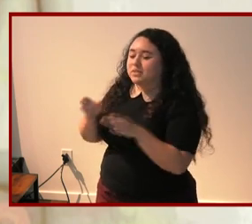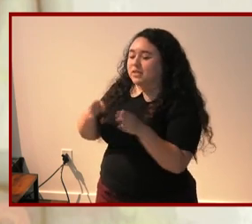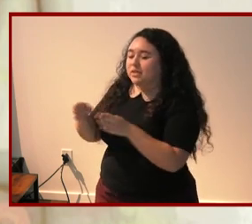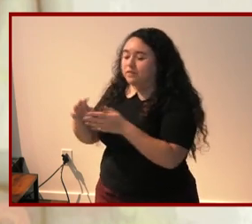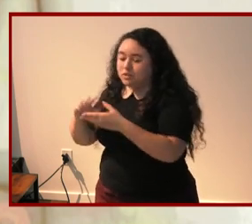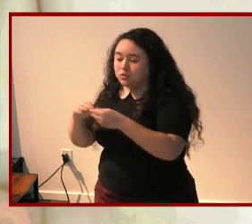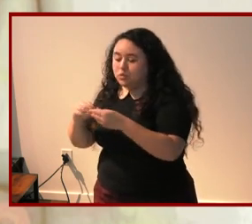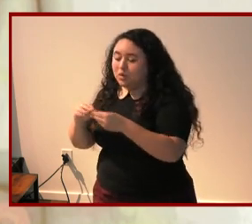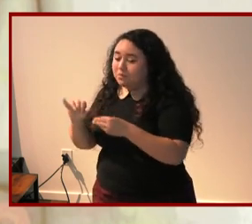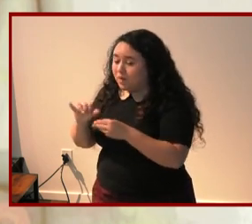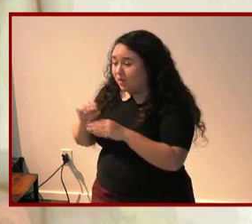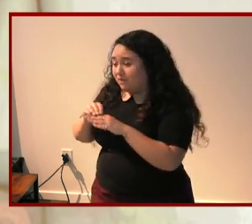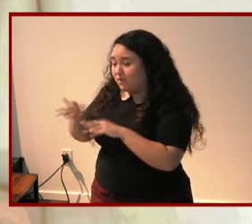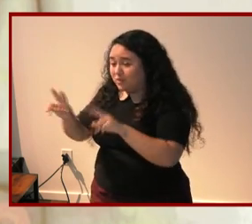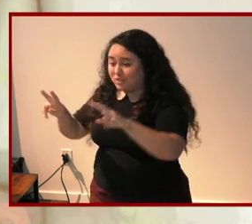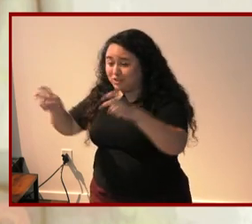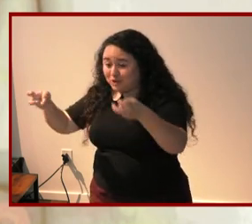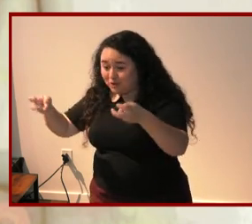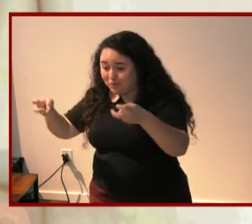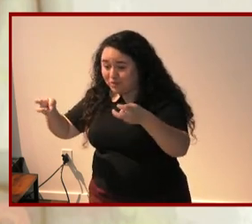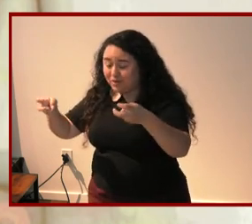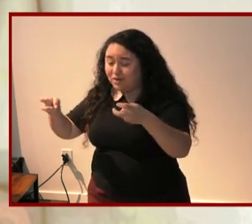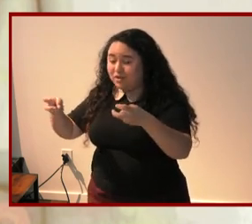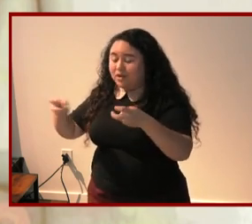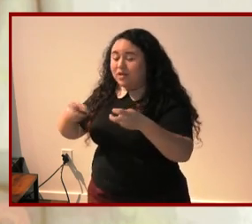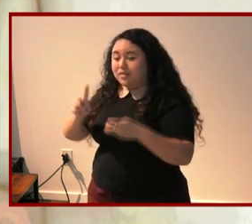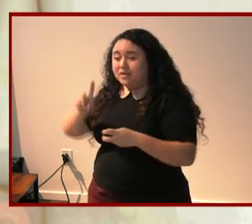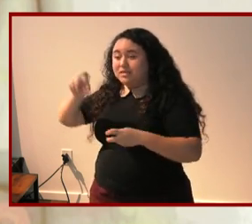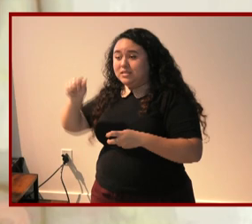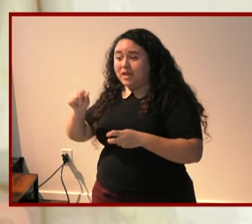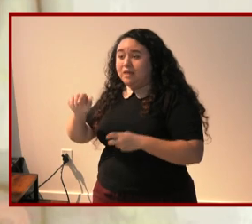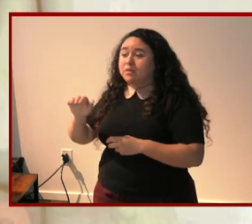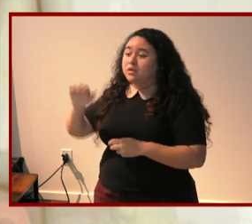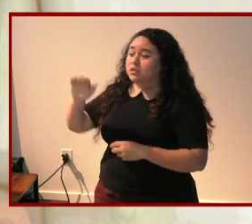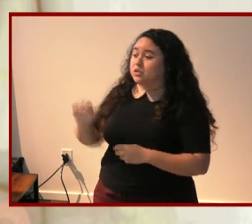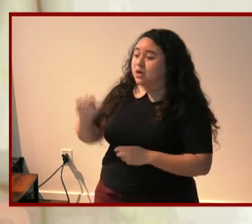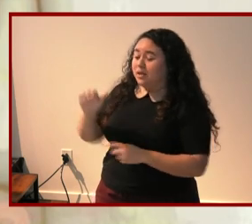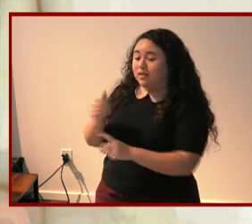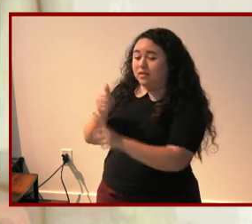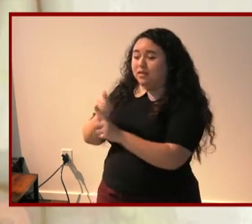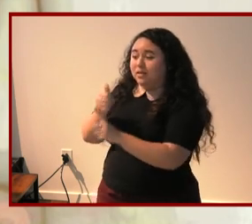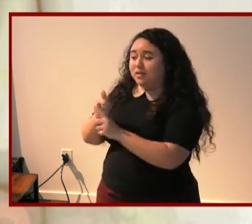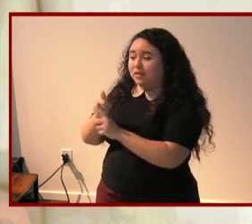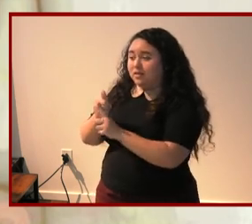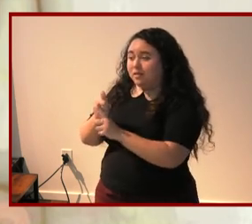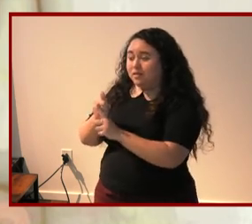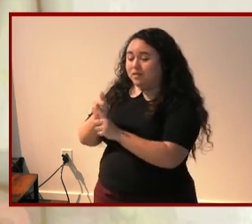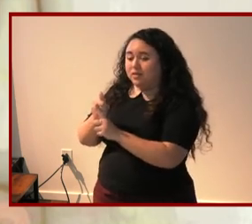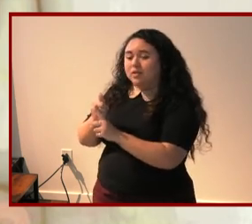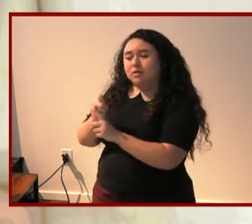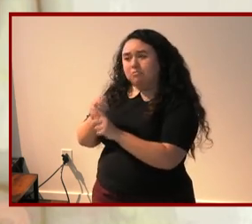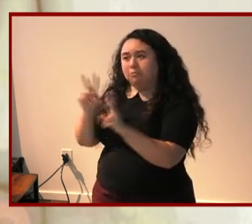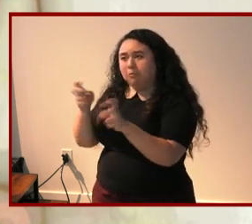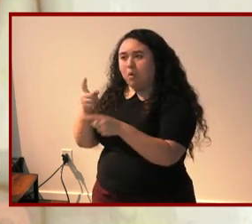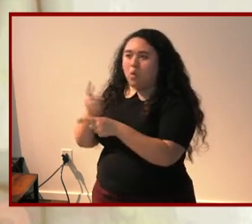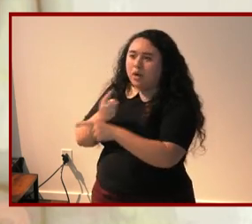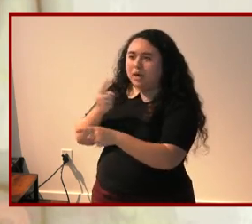of genre to construct the disabled child who is also exceptionally ordinary